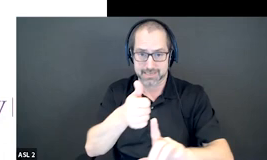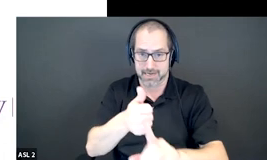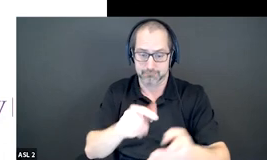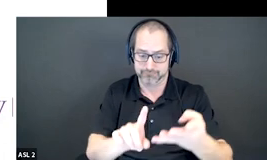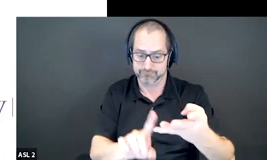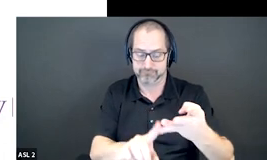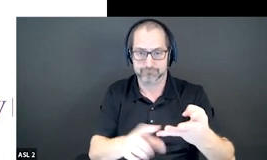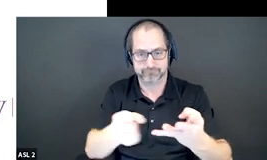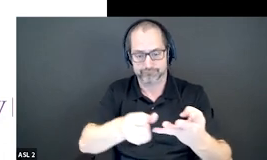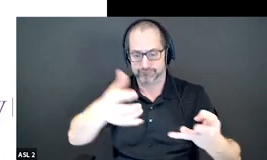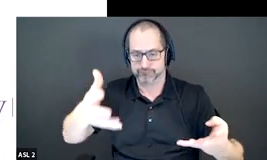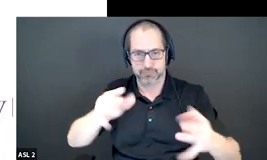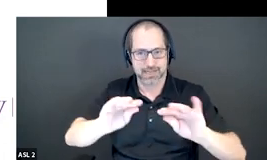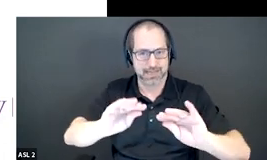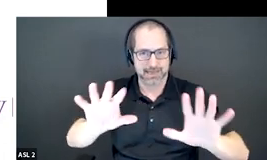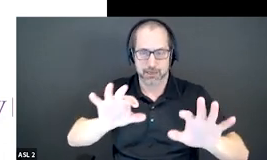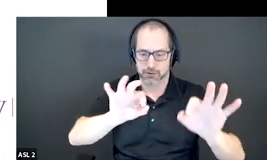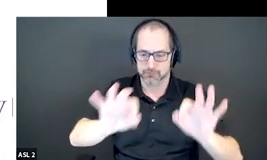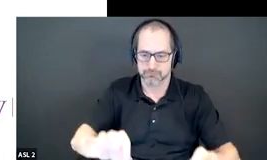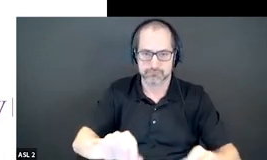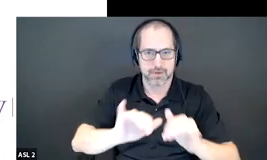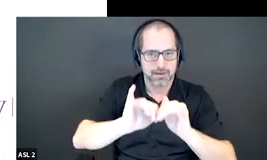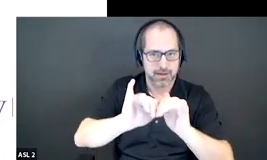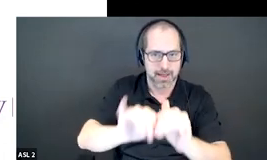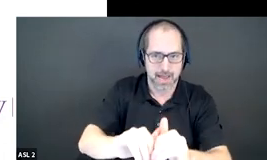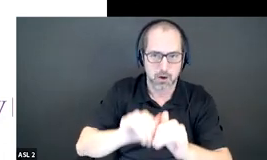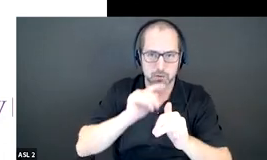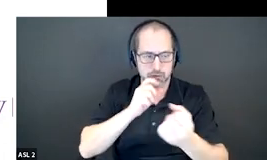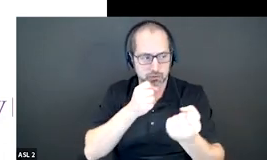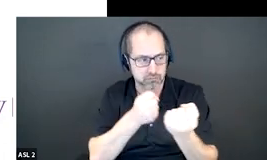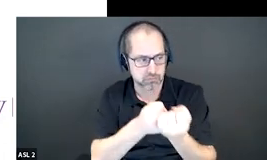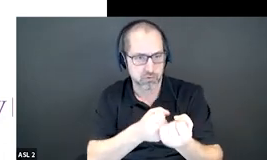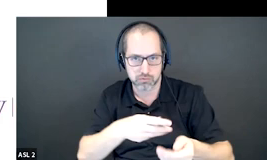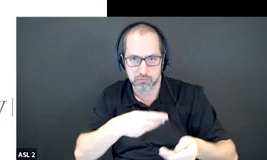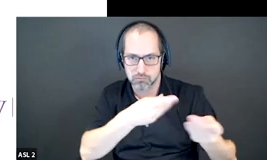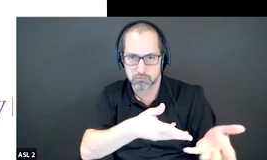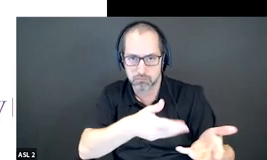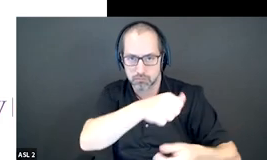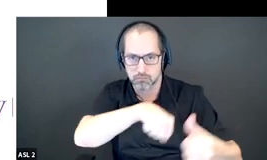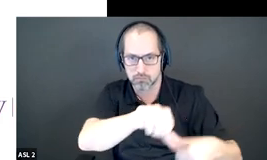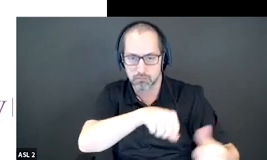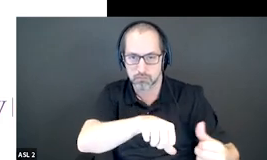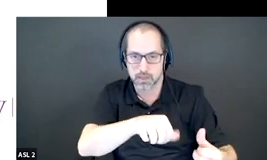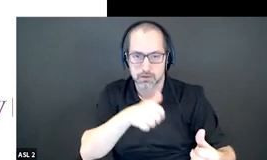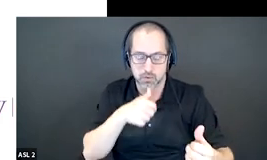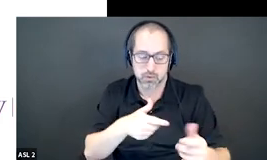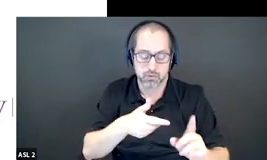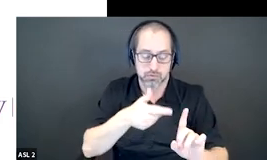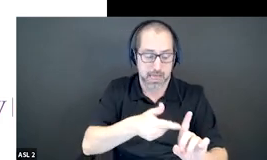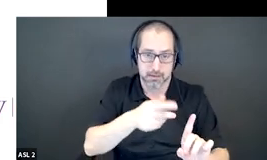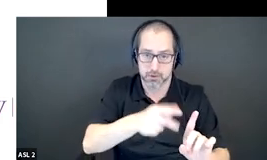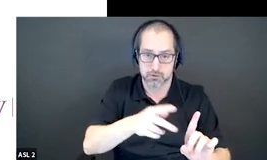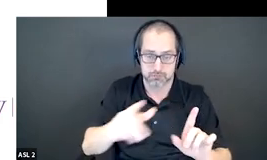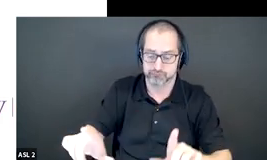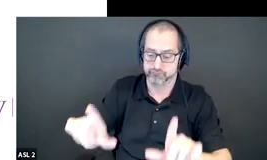descriptions um small exercises where it invites the participant to uh put in the